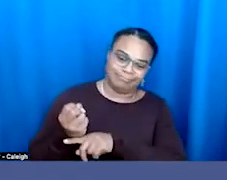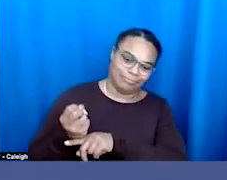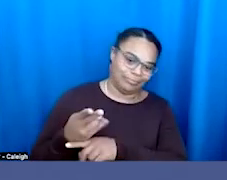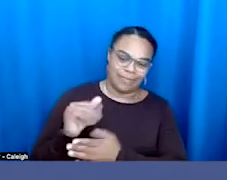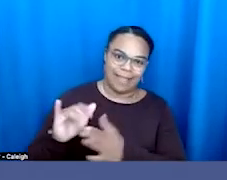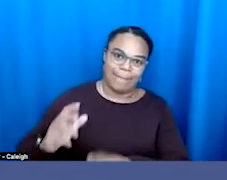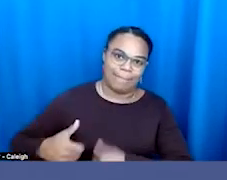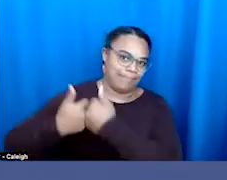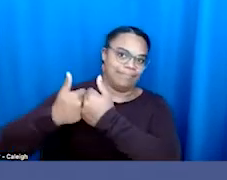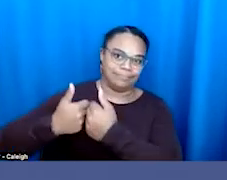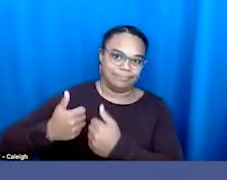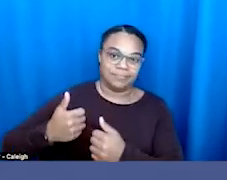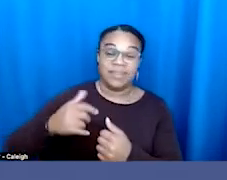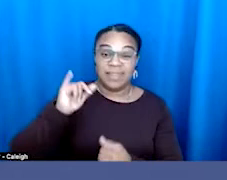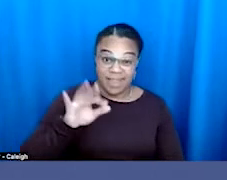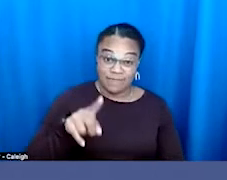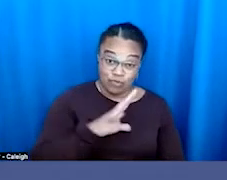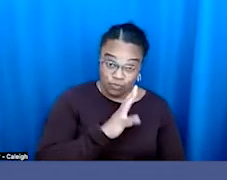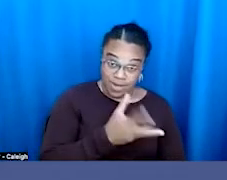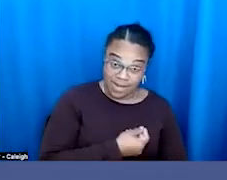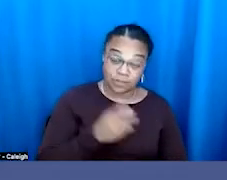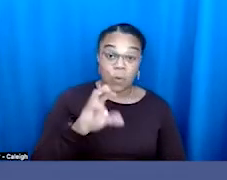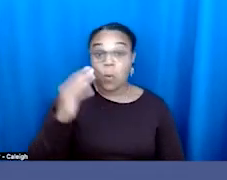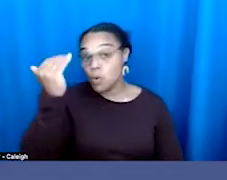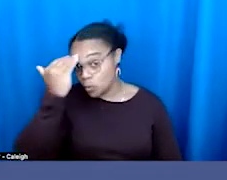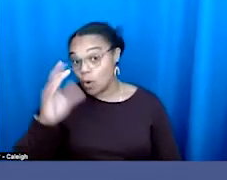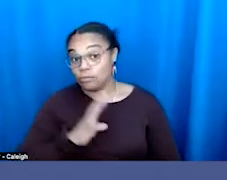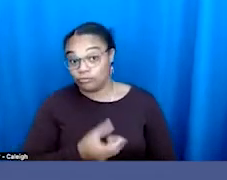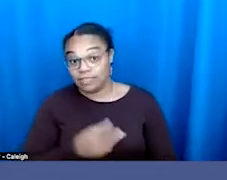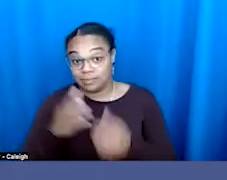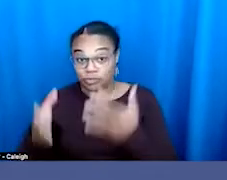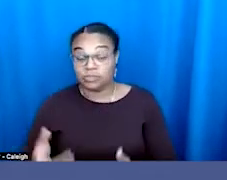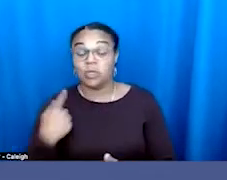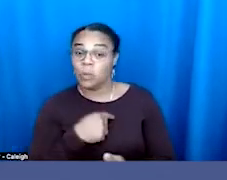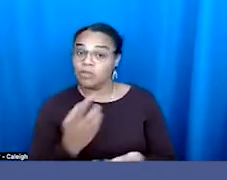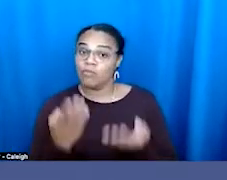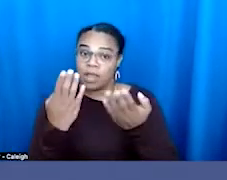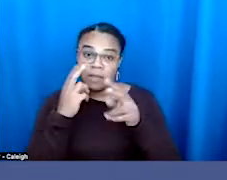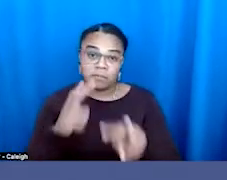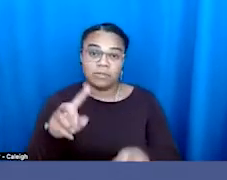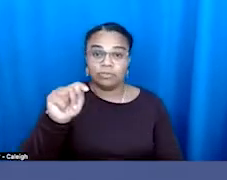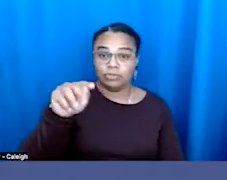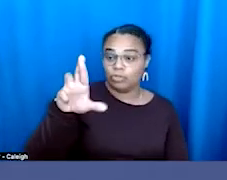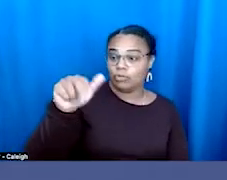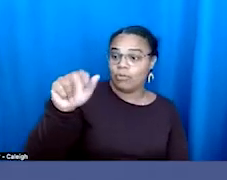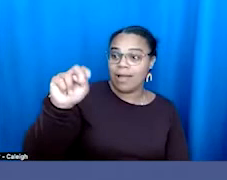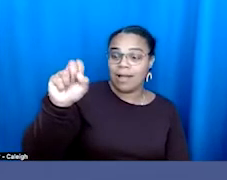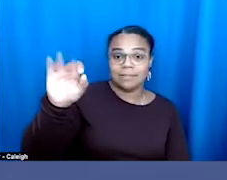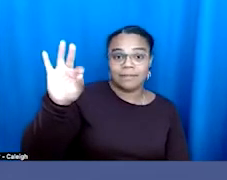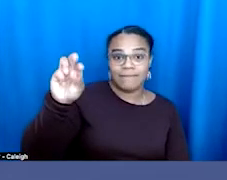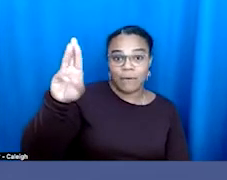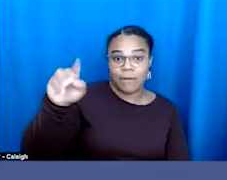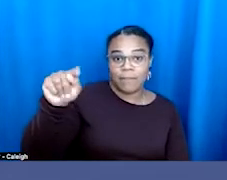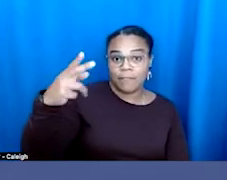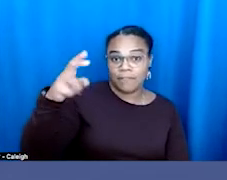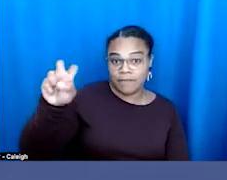if you're trans or you know someone who is, we recommend checking out transformthevote.org. At transformthevote.org, there's this one